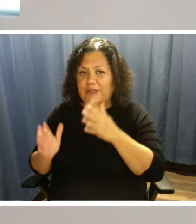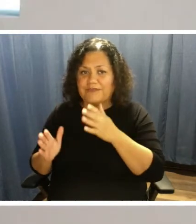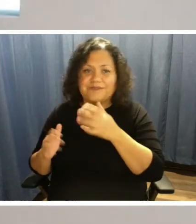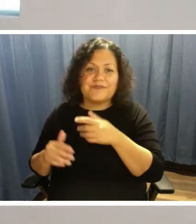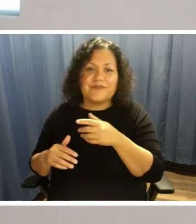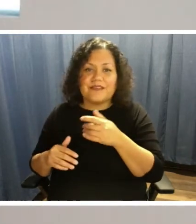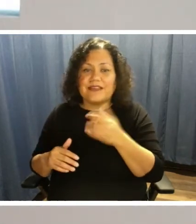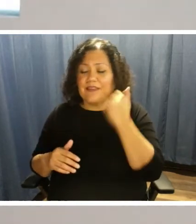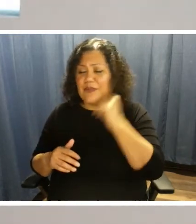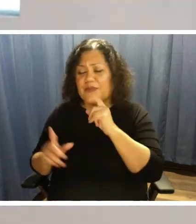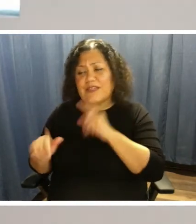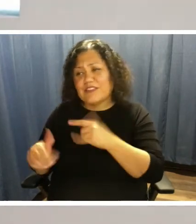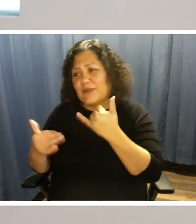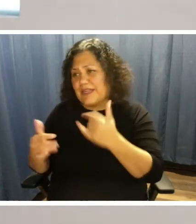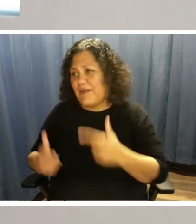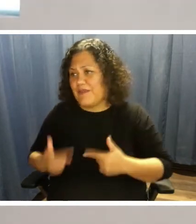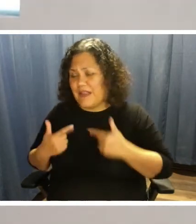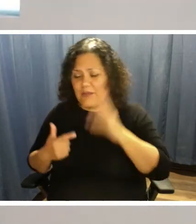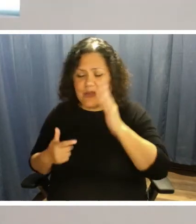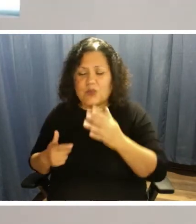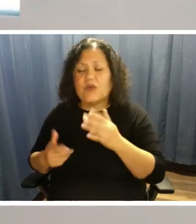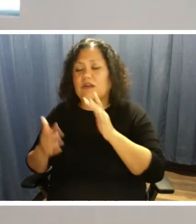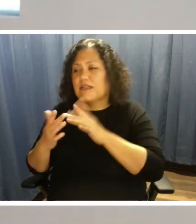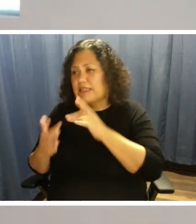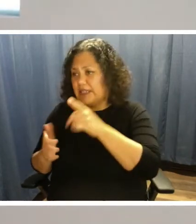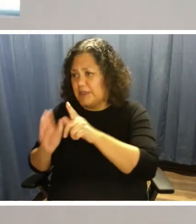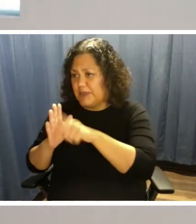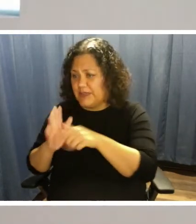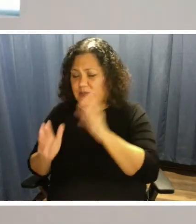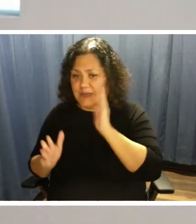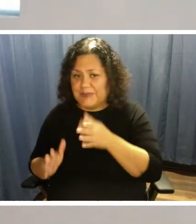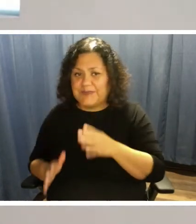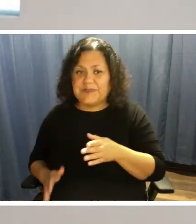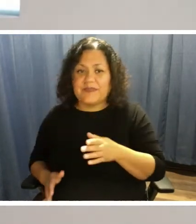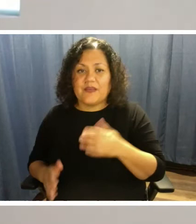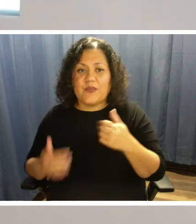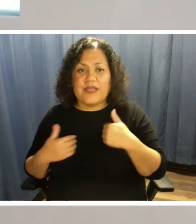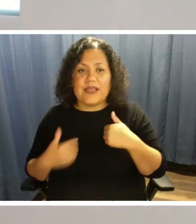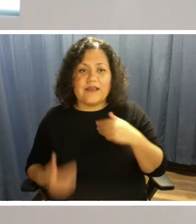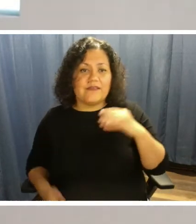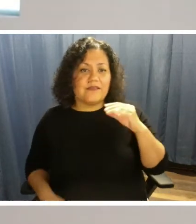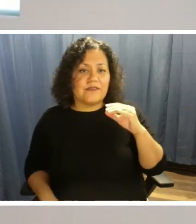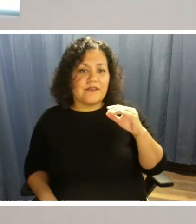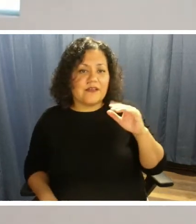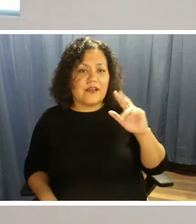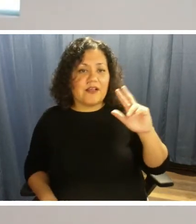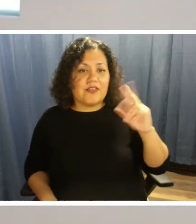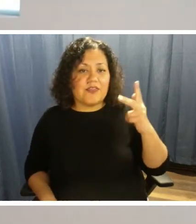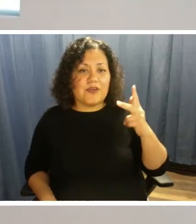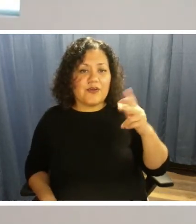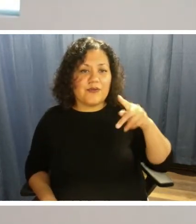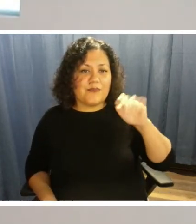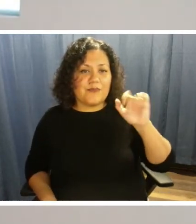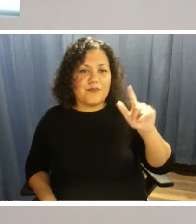get to you, then we will get back to you. We do have a third poll question that we'd like to ask